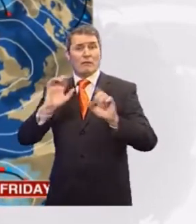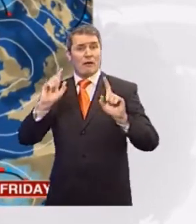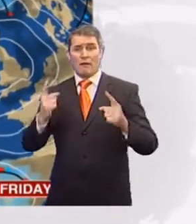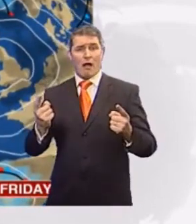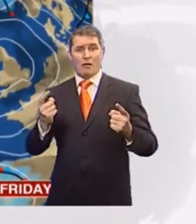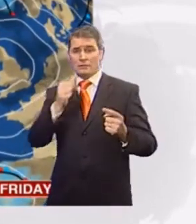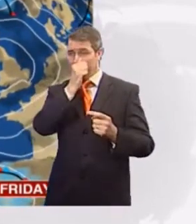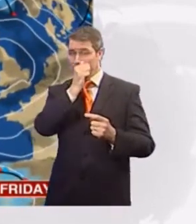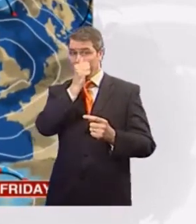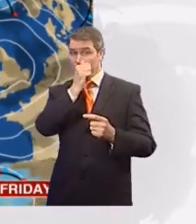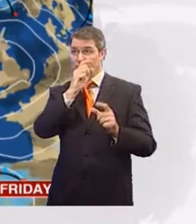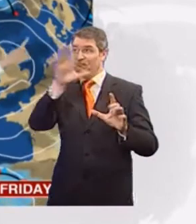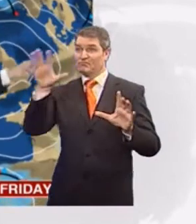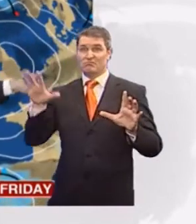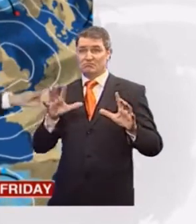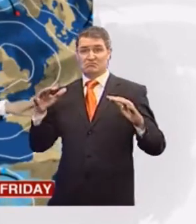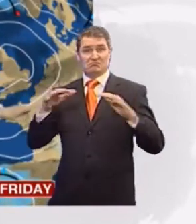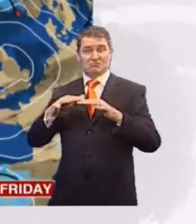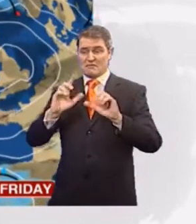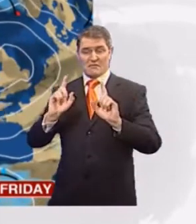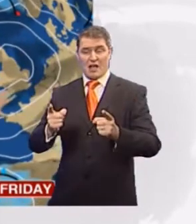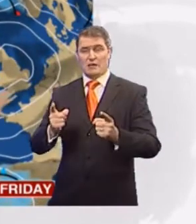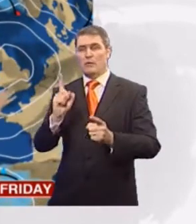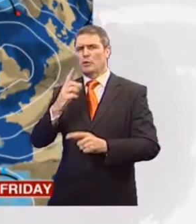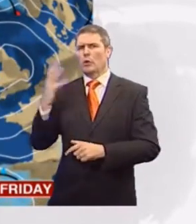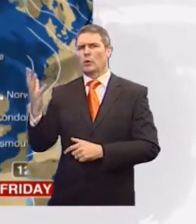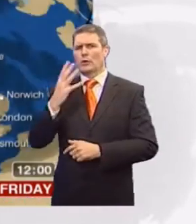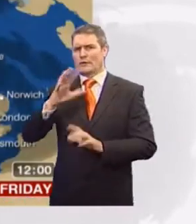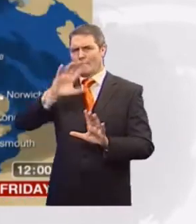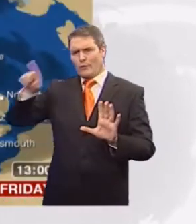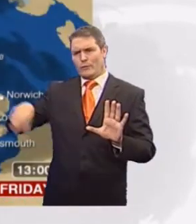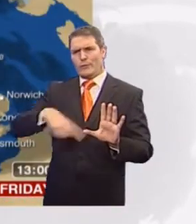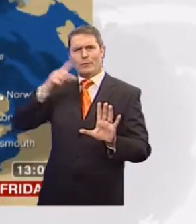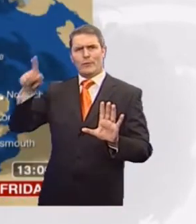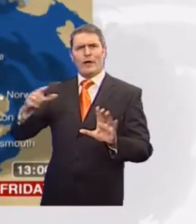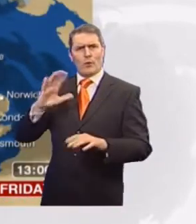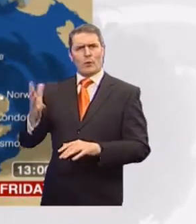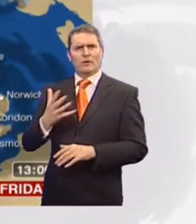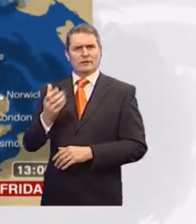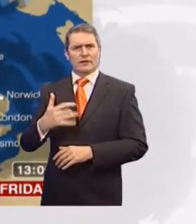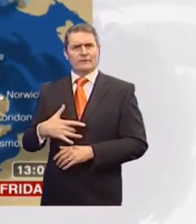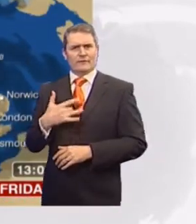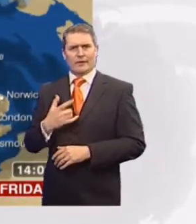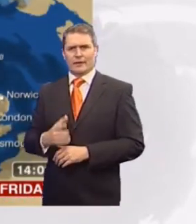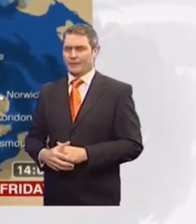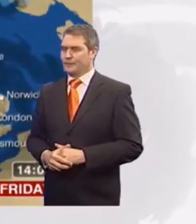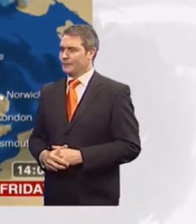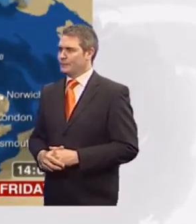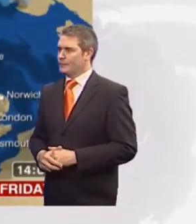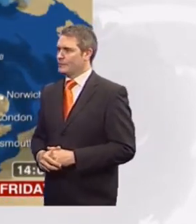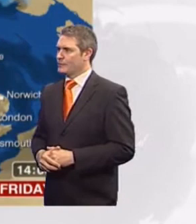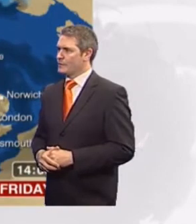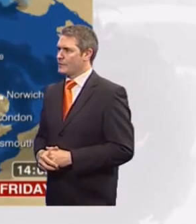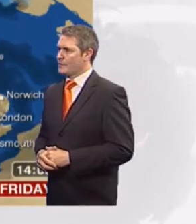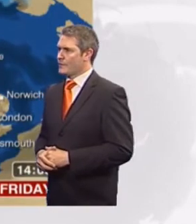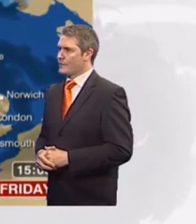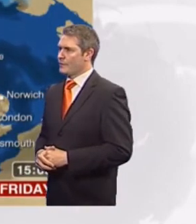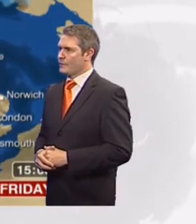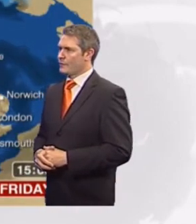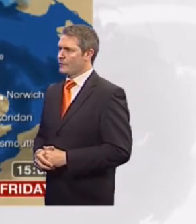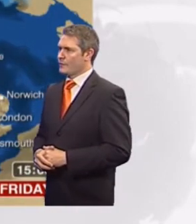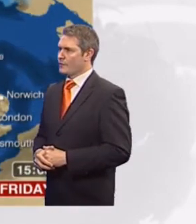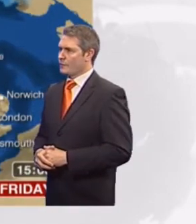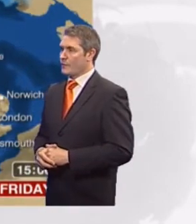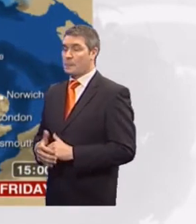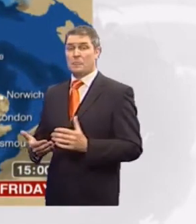putting a cap on the atmosphere. Around it, we do have the winds flowing, so still a bit of a breeze across the south. That's still a noticeable one, making it feel rather cool in the shade.